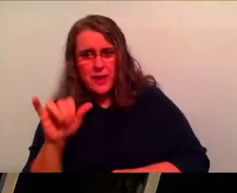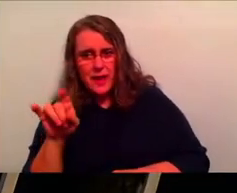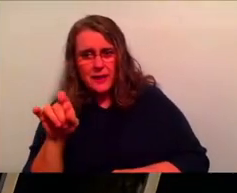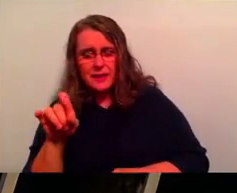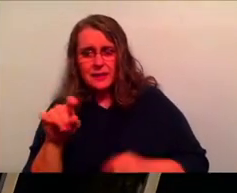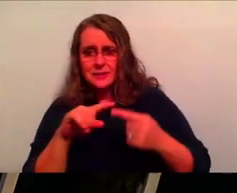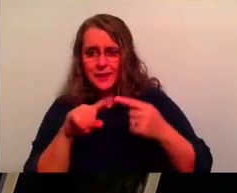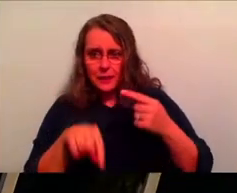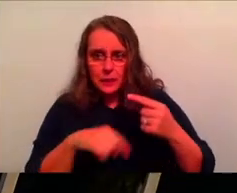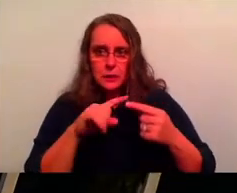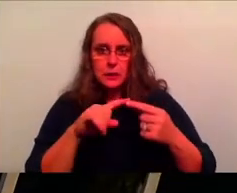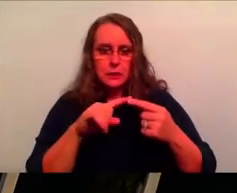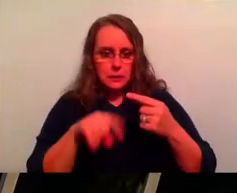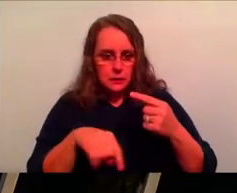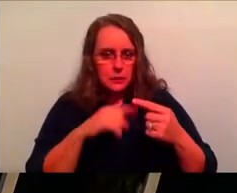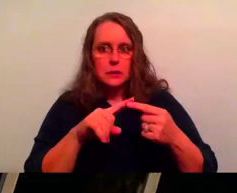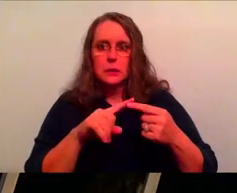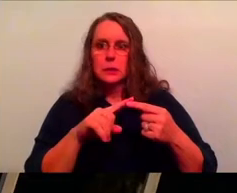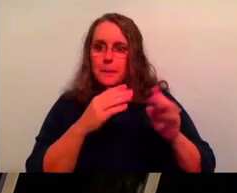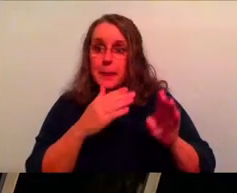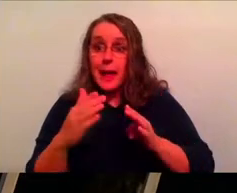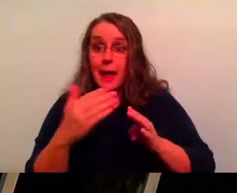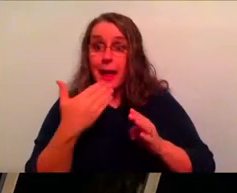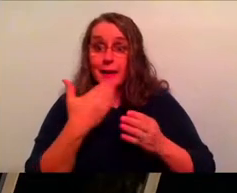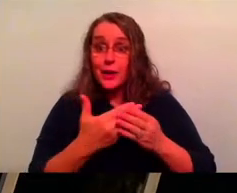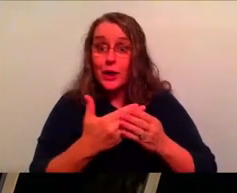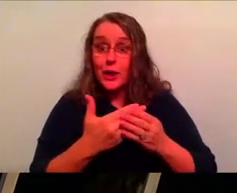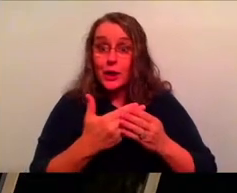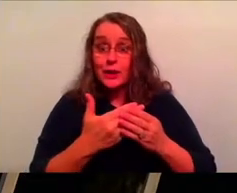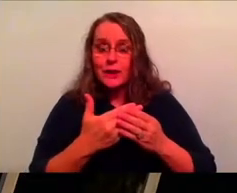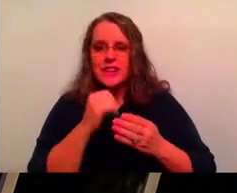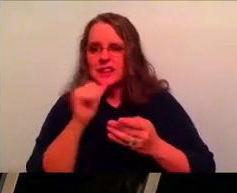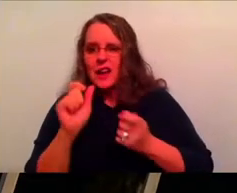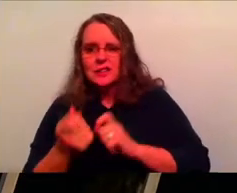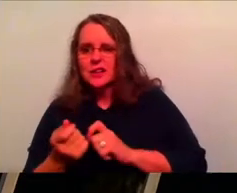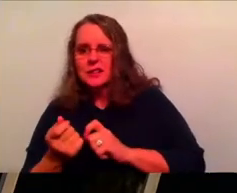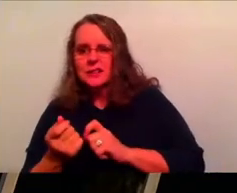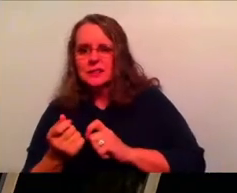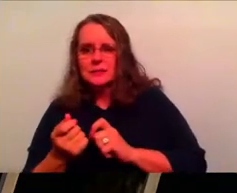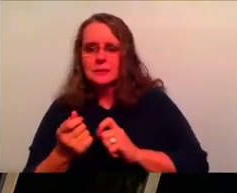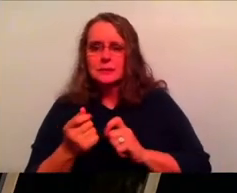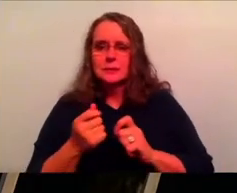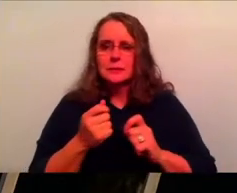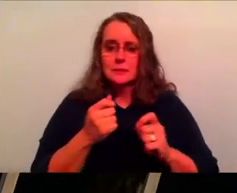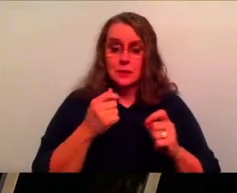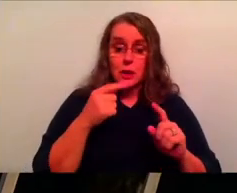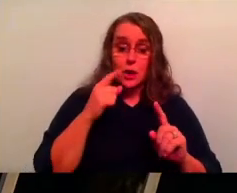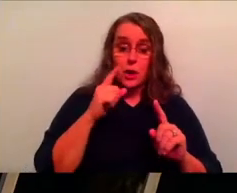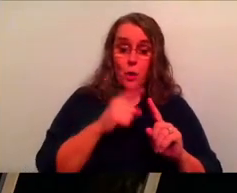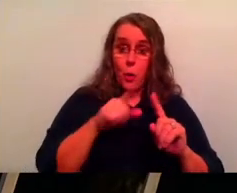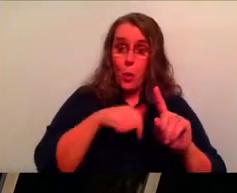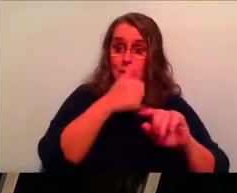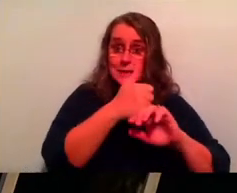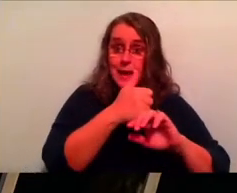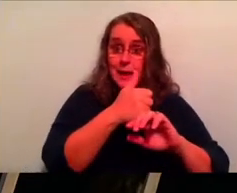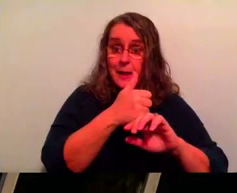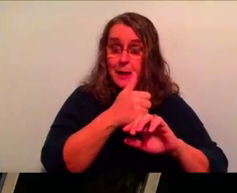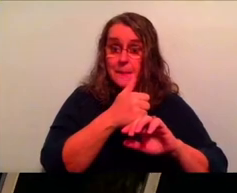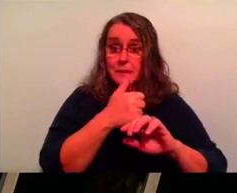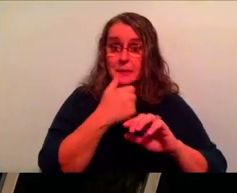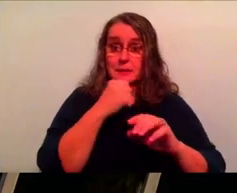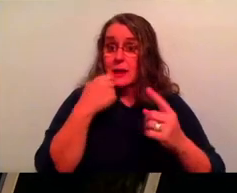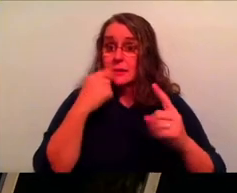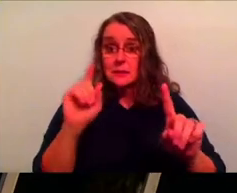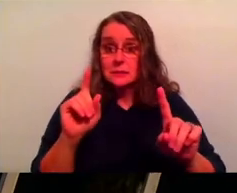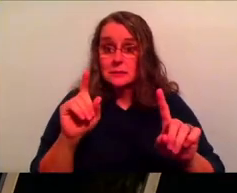things don't go the way you had planned, when things don't change, when, when you weren't able to succeed in the goals you had set for yourself? It's a very